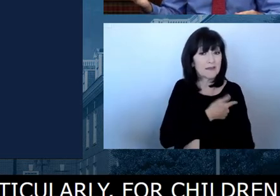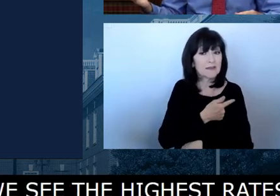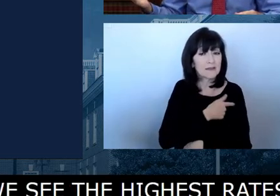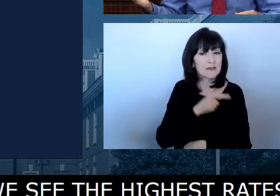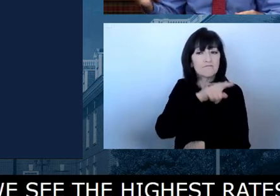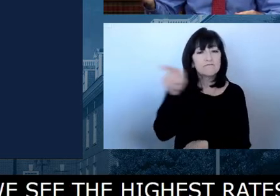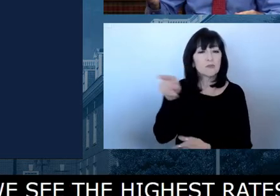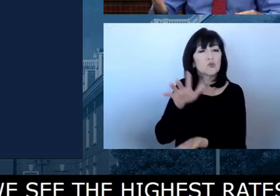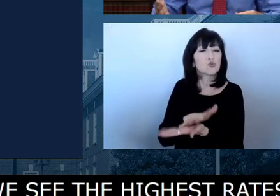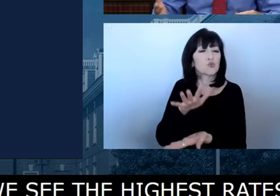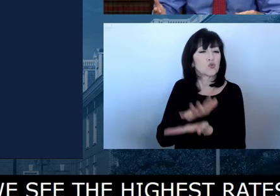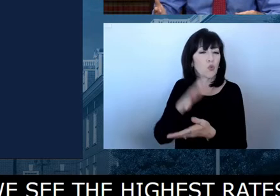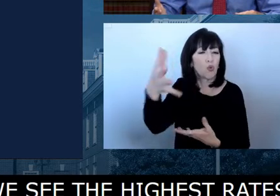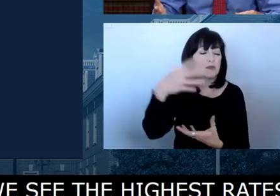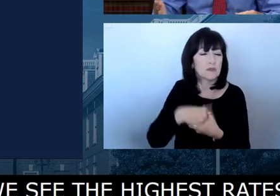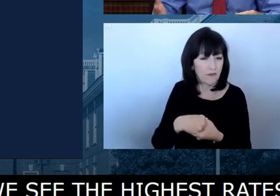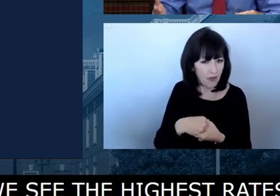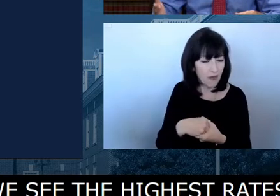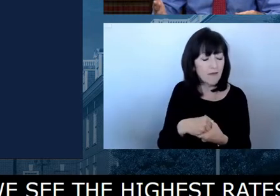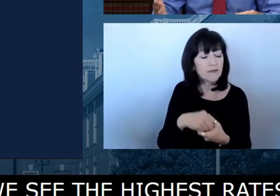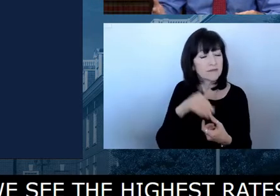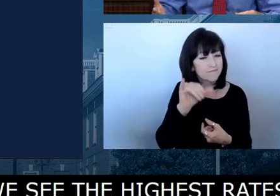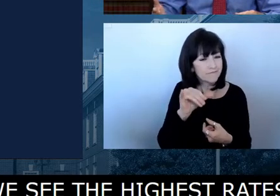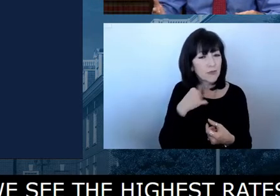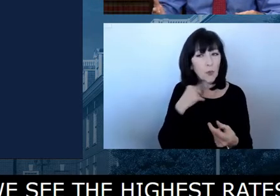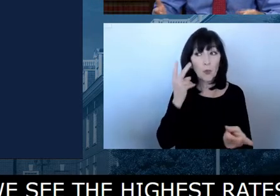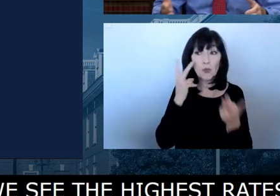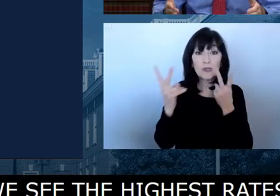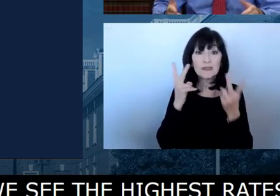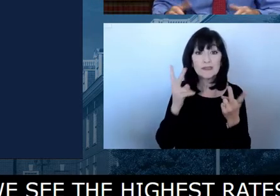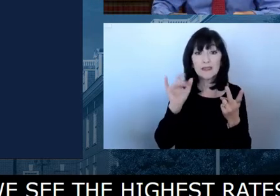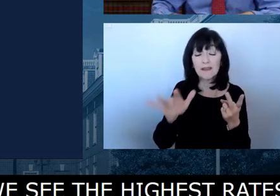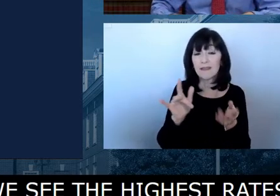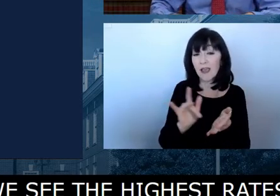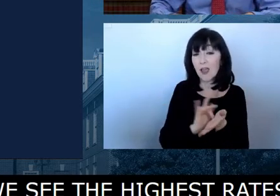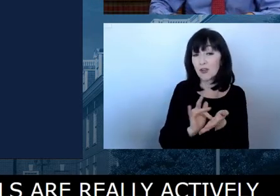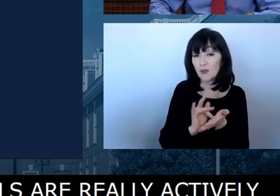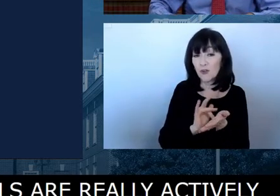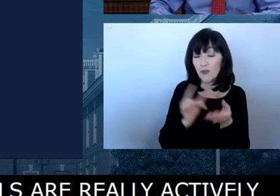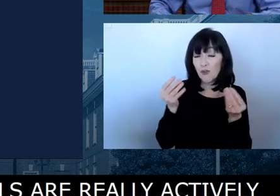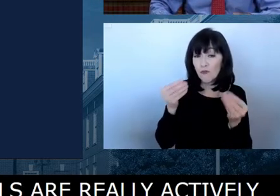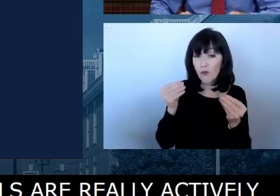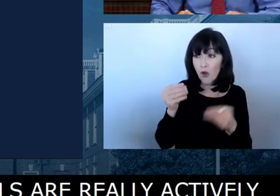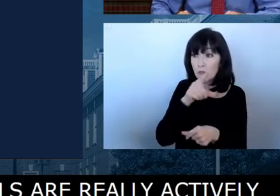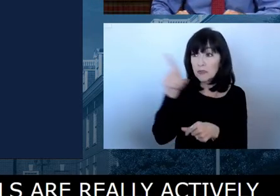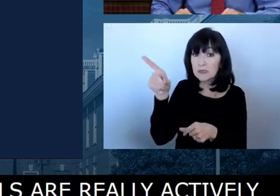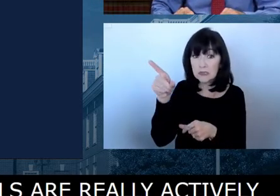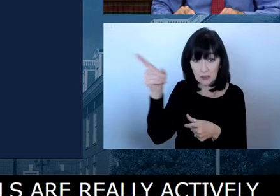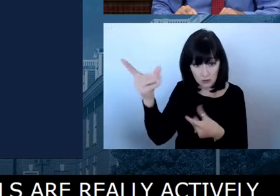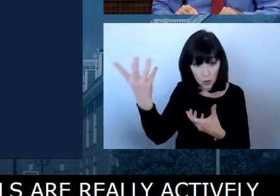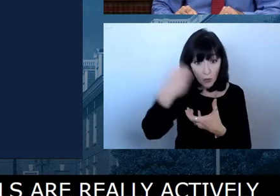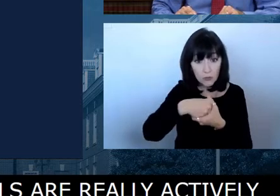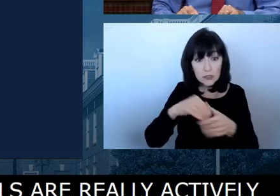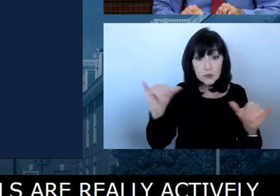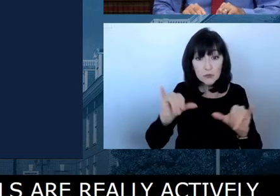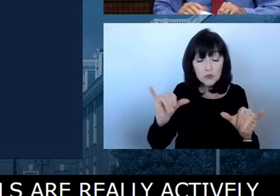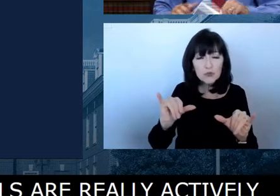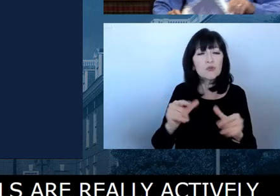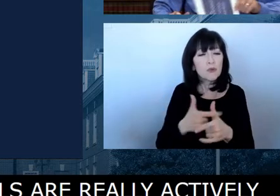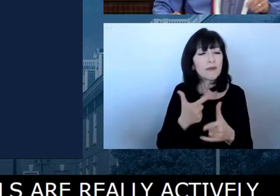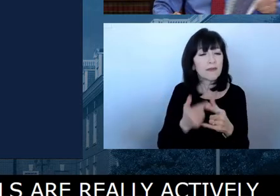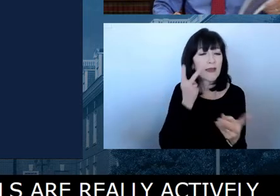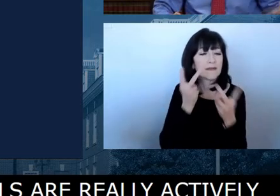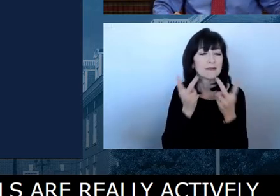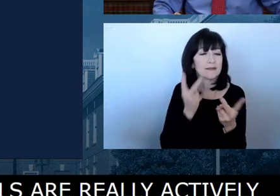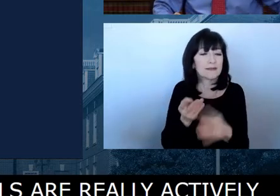partnership with pharmacies to vaccinate teachers and school personnel, and I think we're certainly seeing that. So thank you to our partners. We have